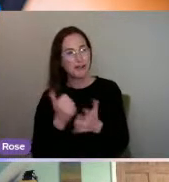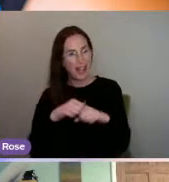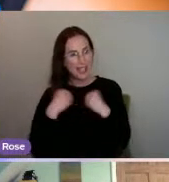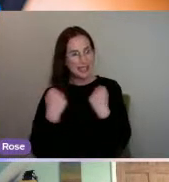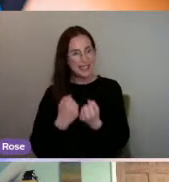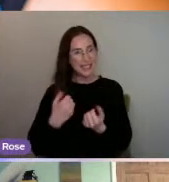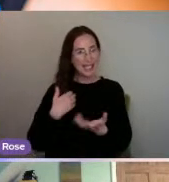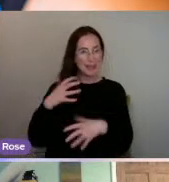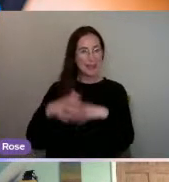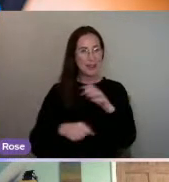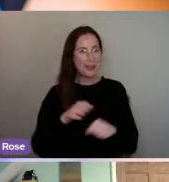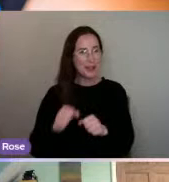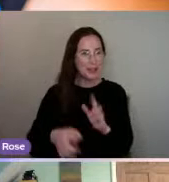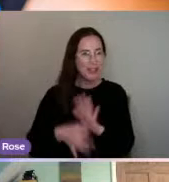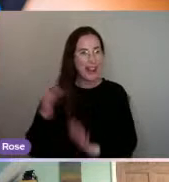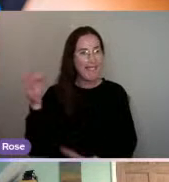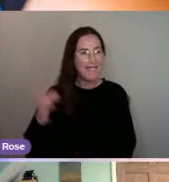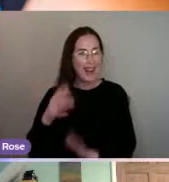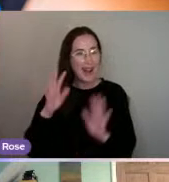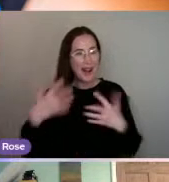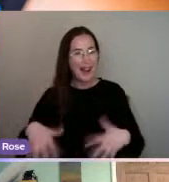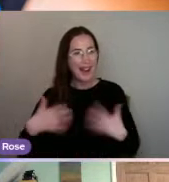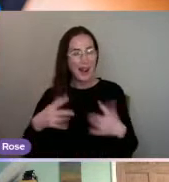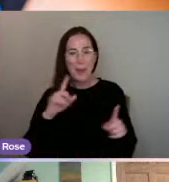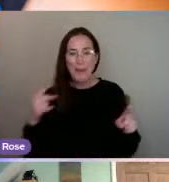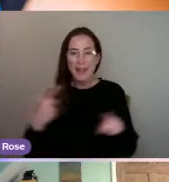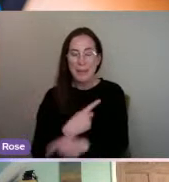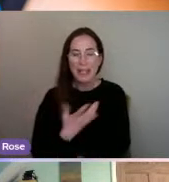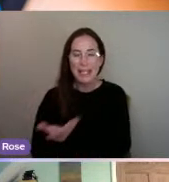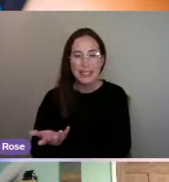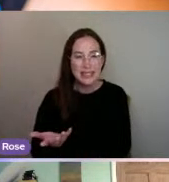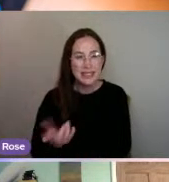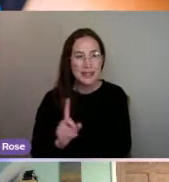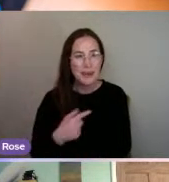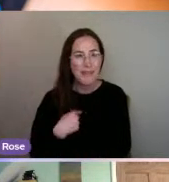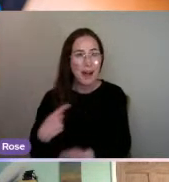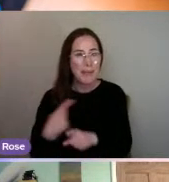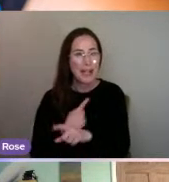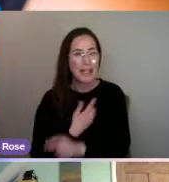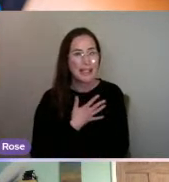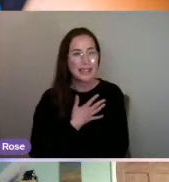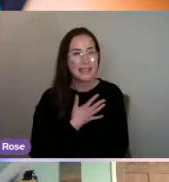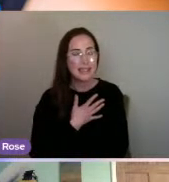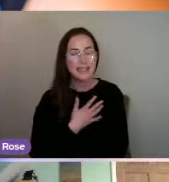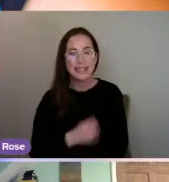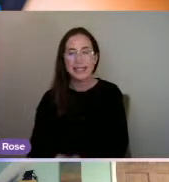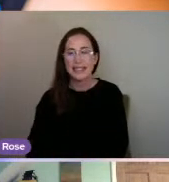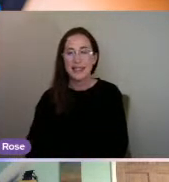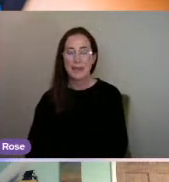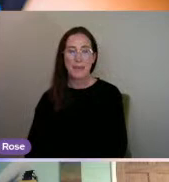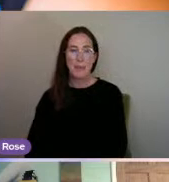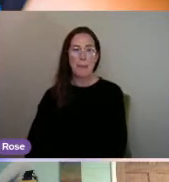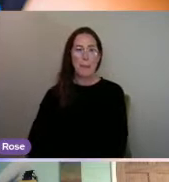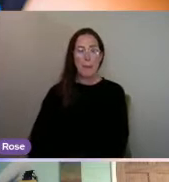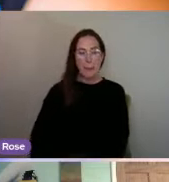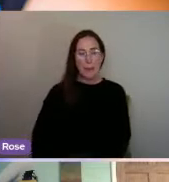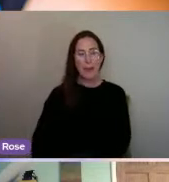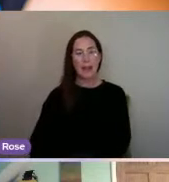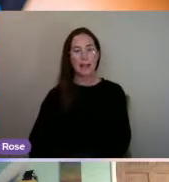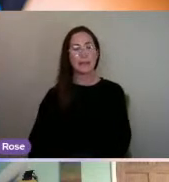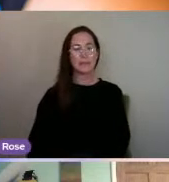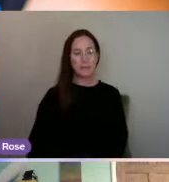are. So, well done. What have I missed, though? Like, on my schedule,